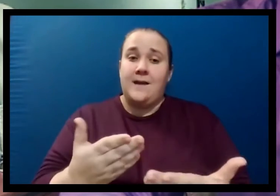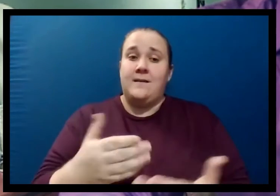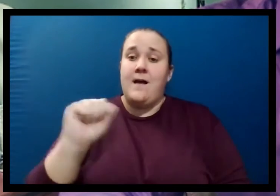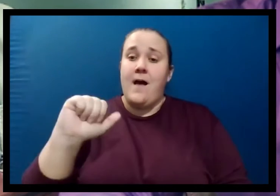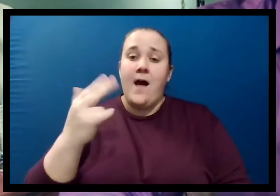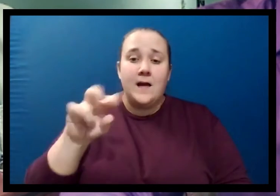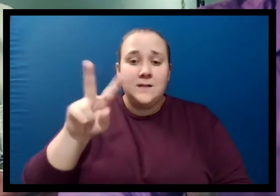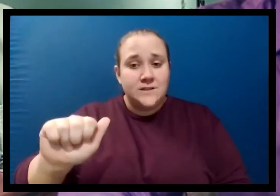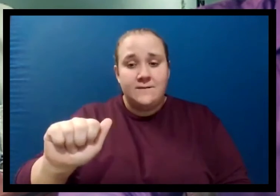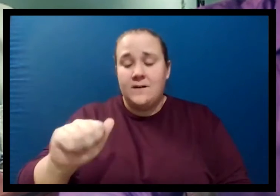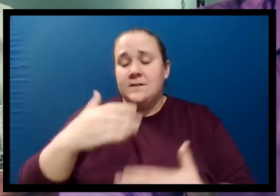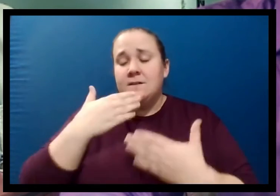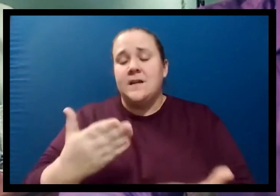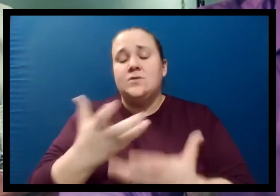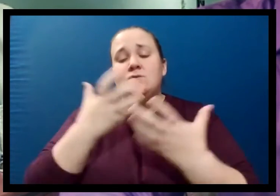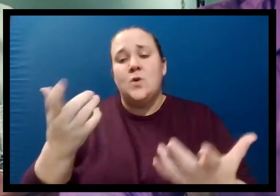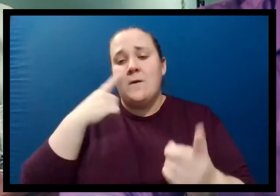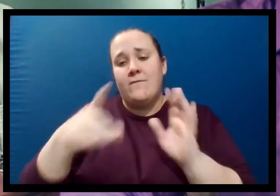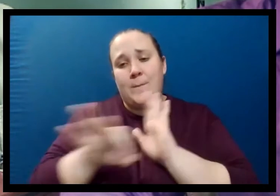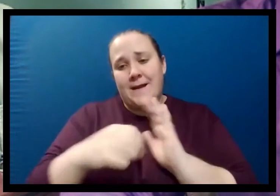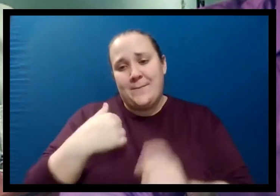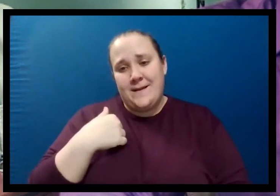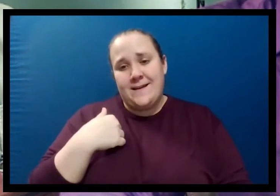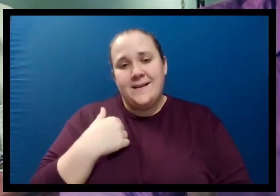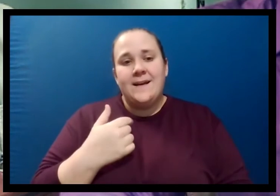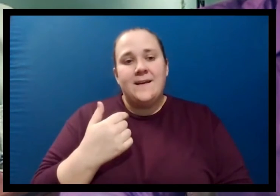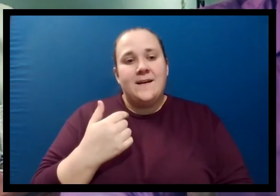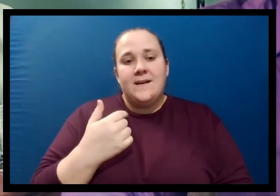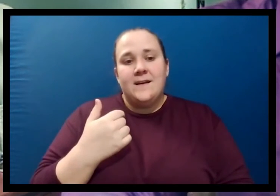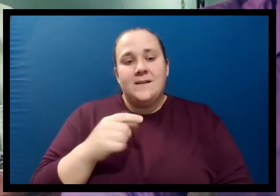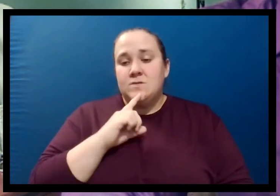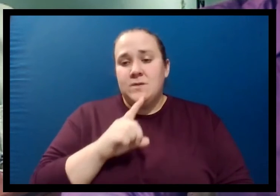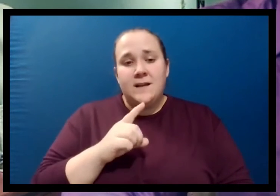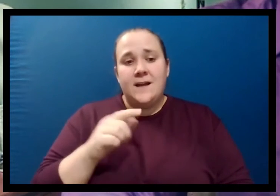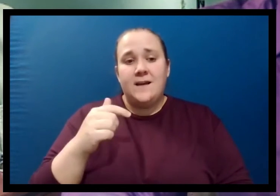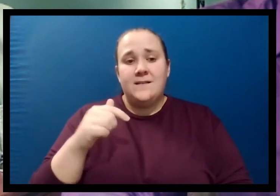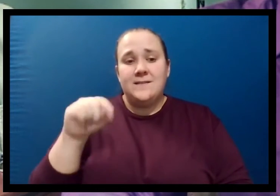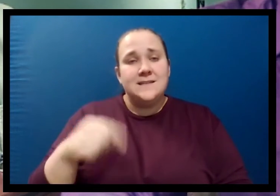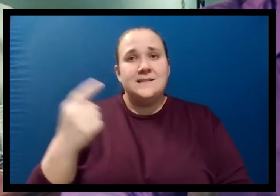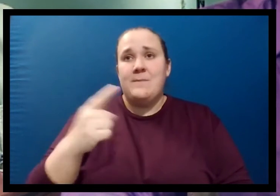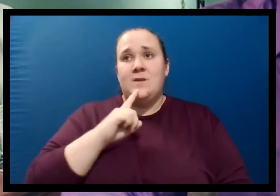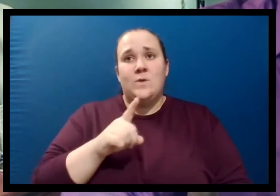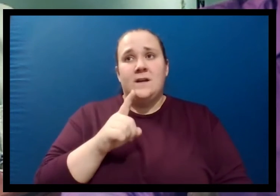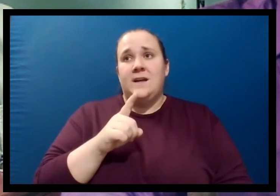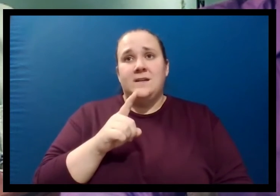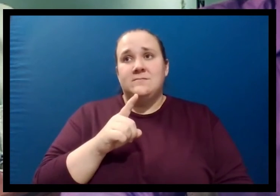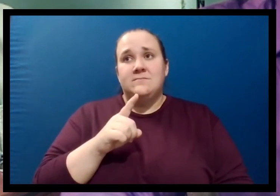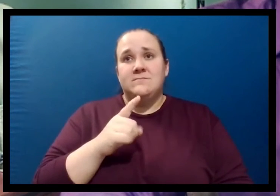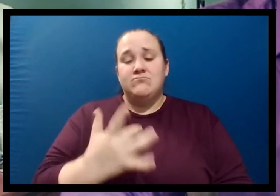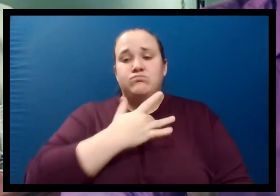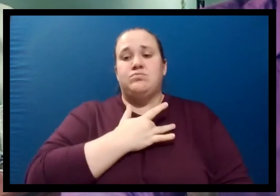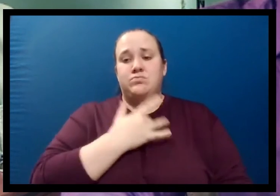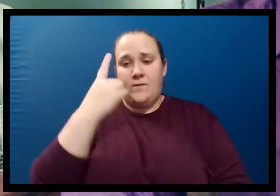would love to thank Achieva the most for this, for selecting me. I just try what's passionate for me